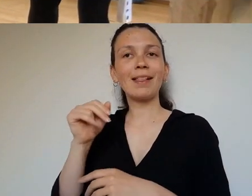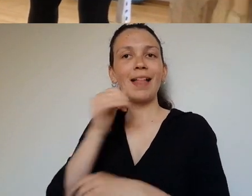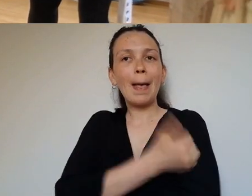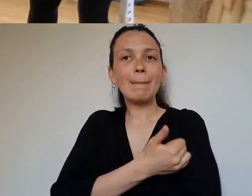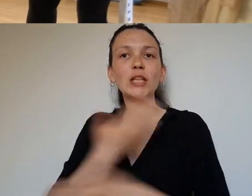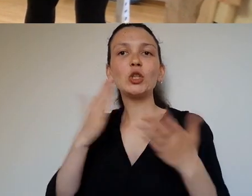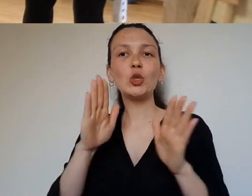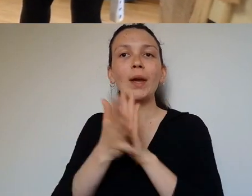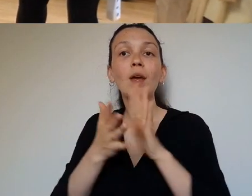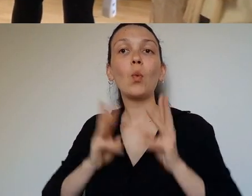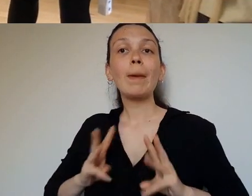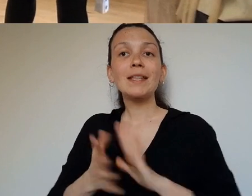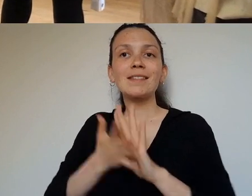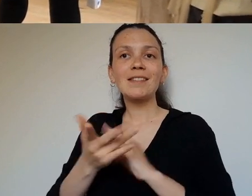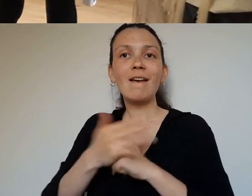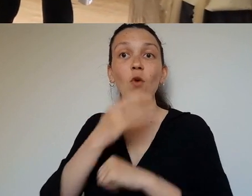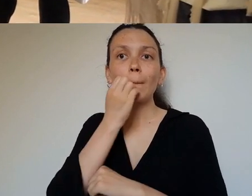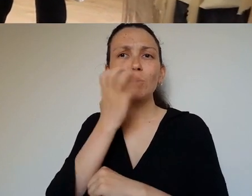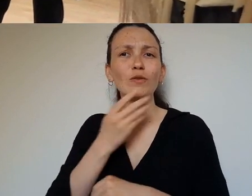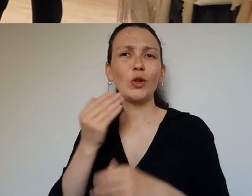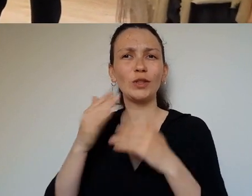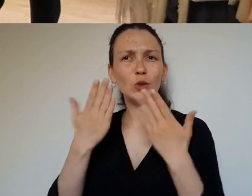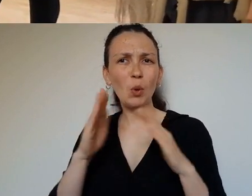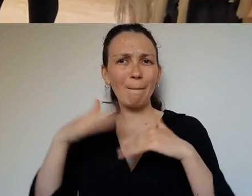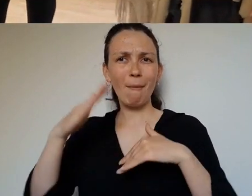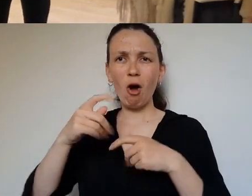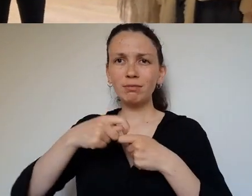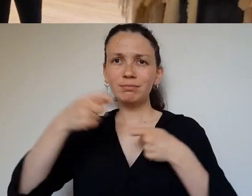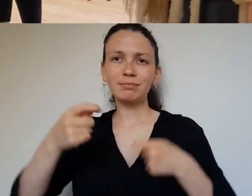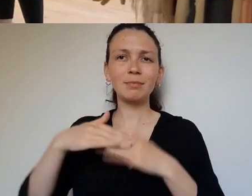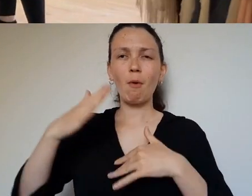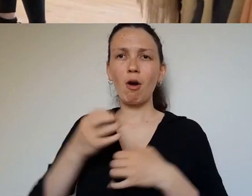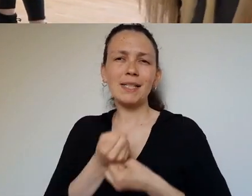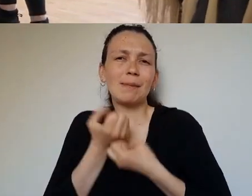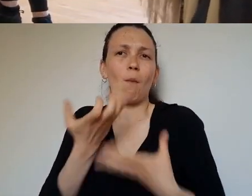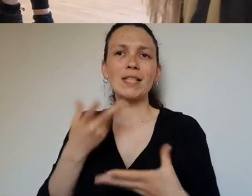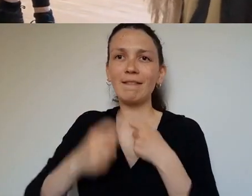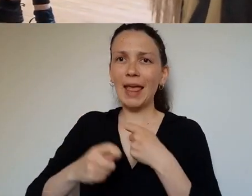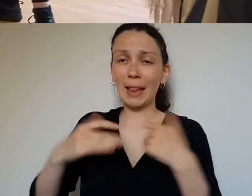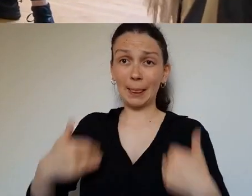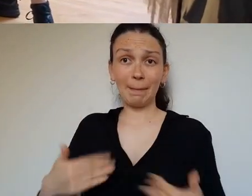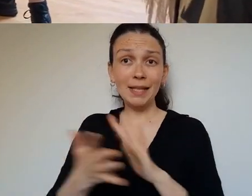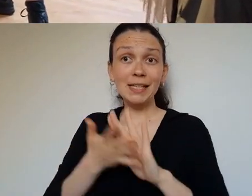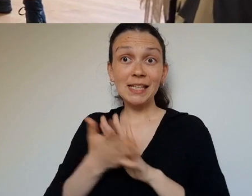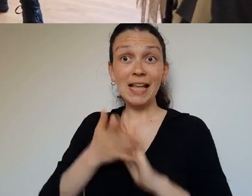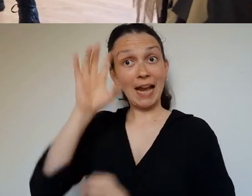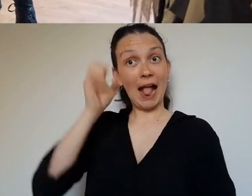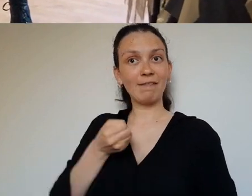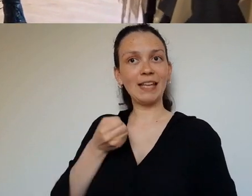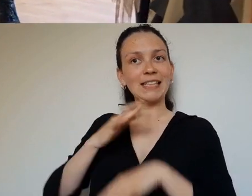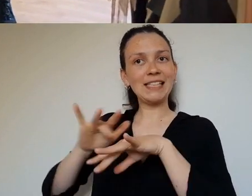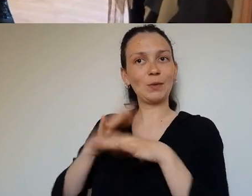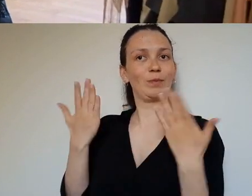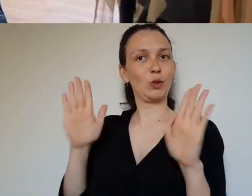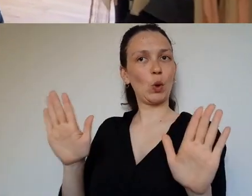Alvian moves to demonstrate it to the students, and this is translated by Ella Chichoka, while Leanne and Amanda converse through sign language and